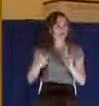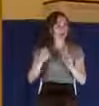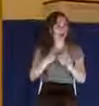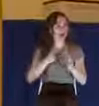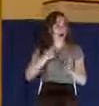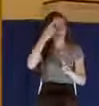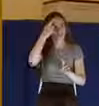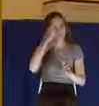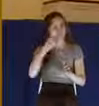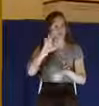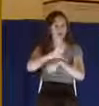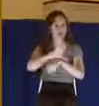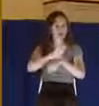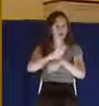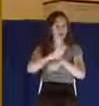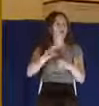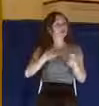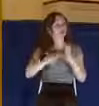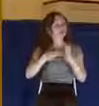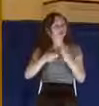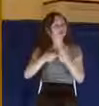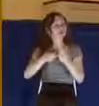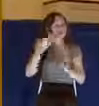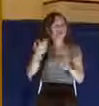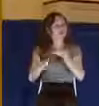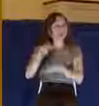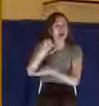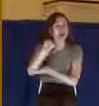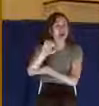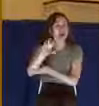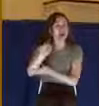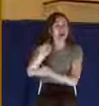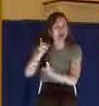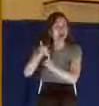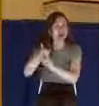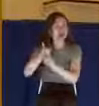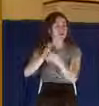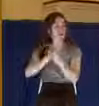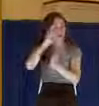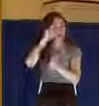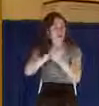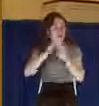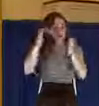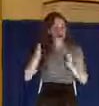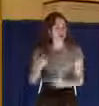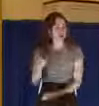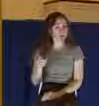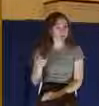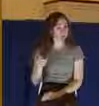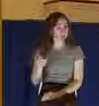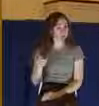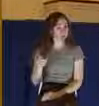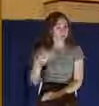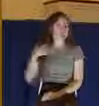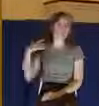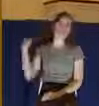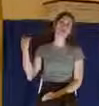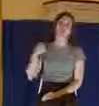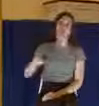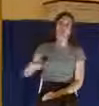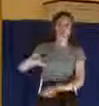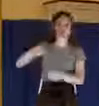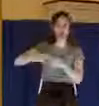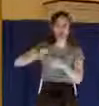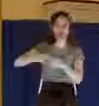that Simon became a believer. In fact, Paul will mention the name of Rufus and his